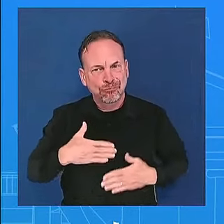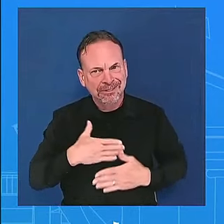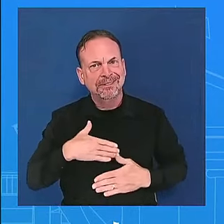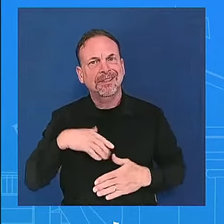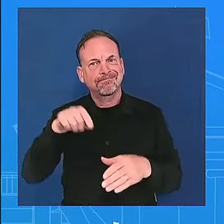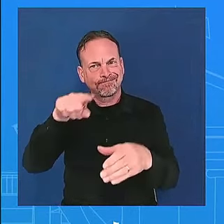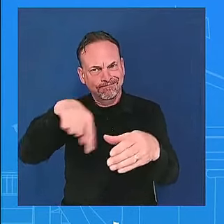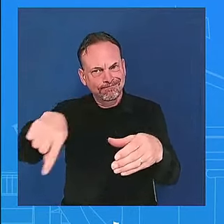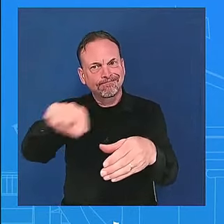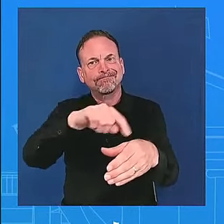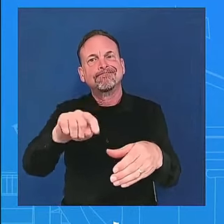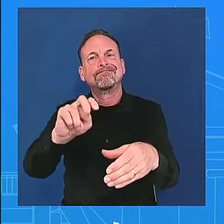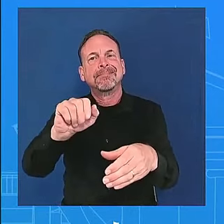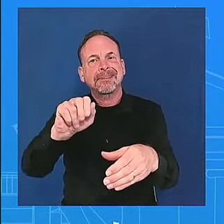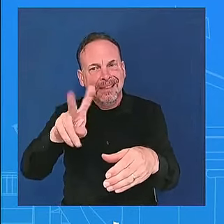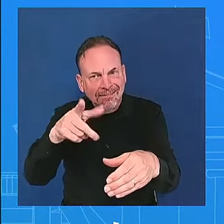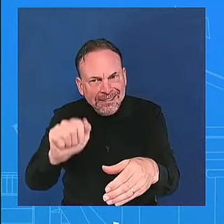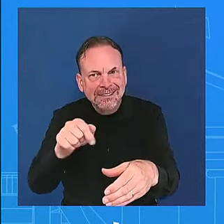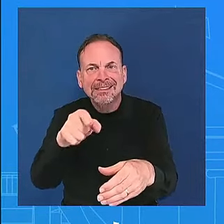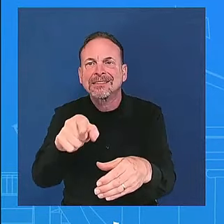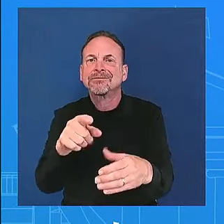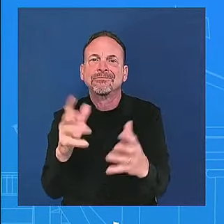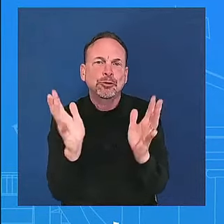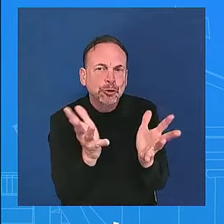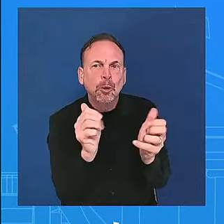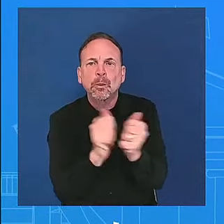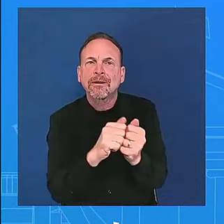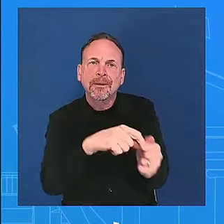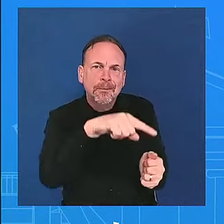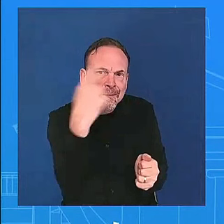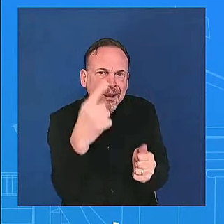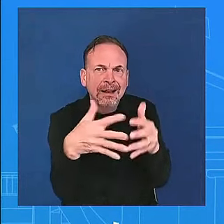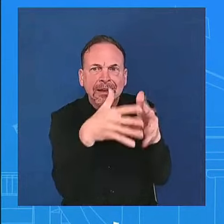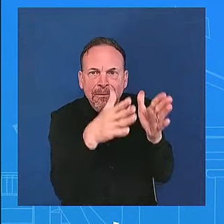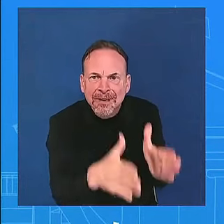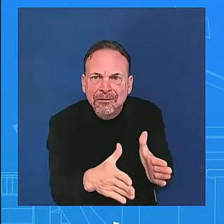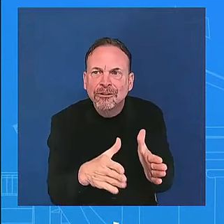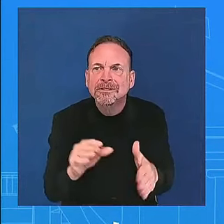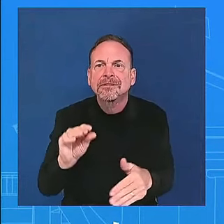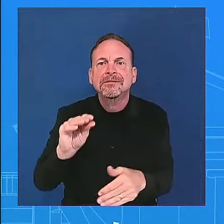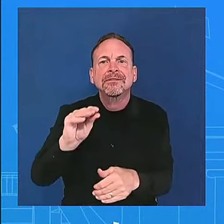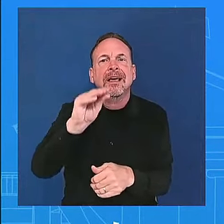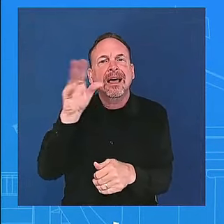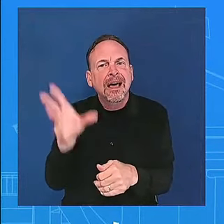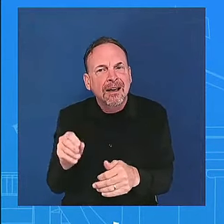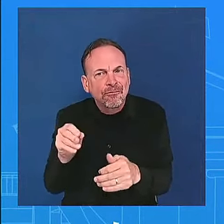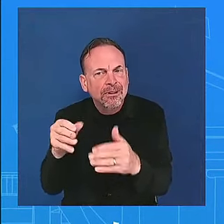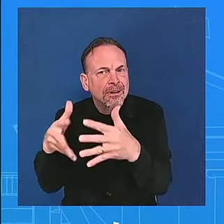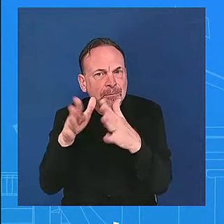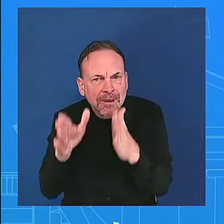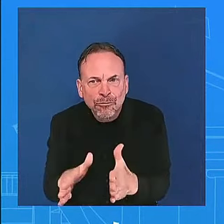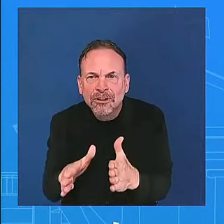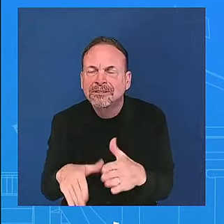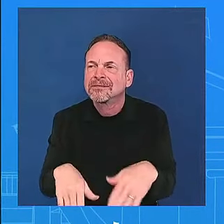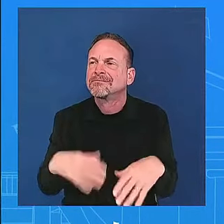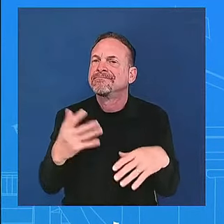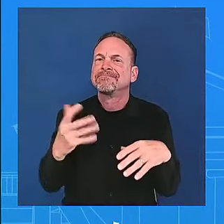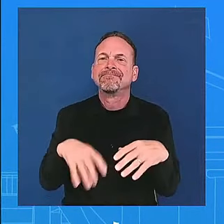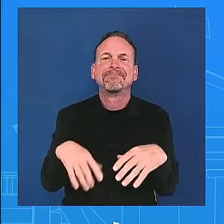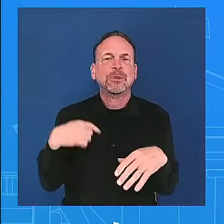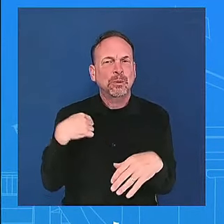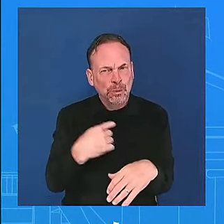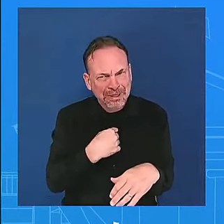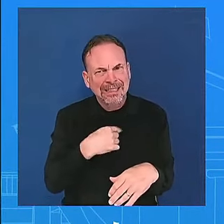well that's why we have we have always uh been very uh you know very direct and very focused on